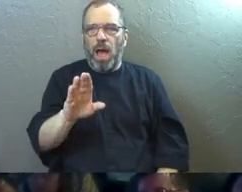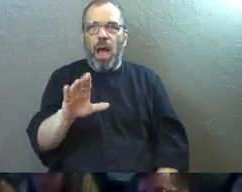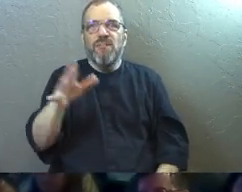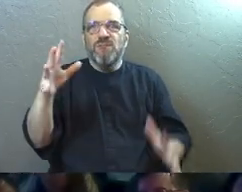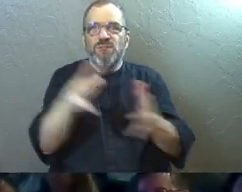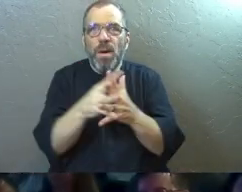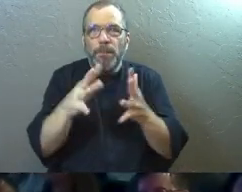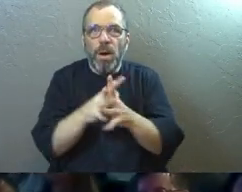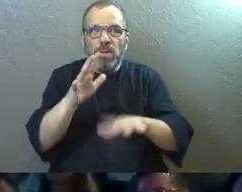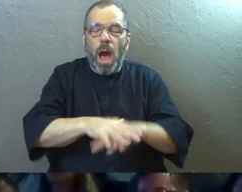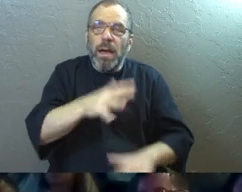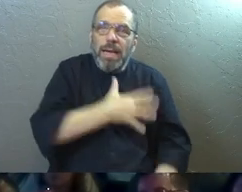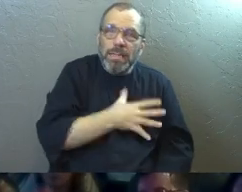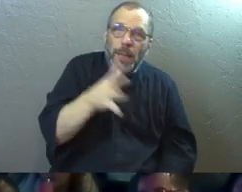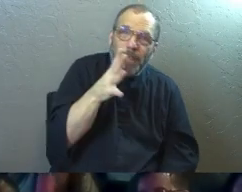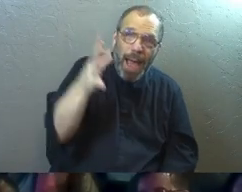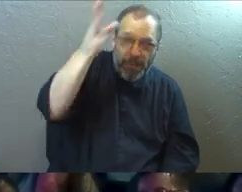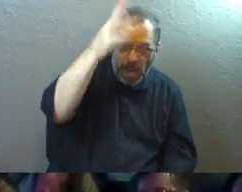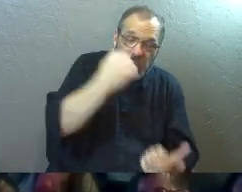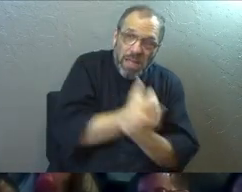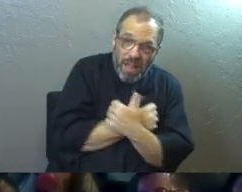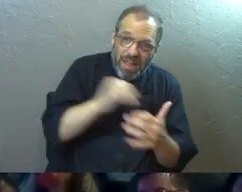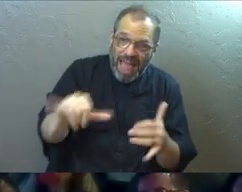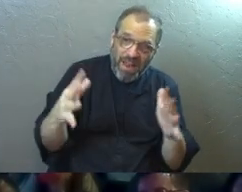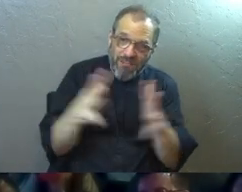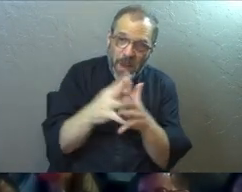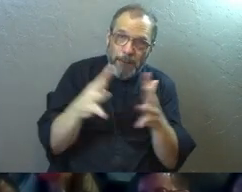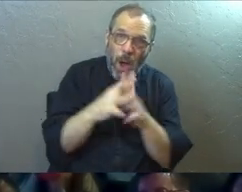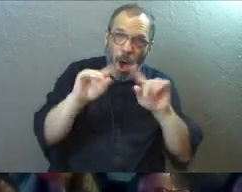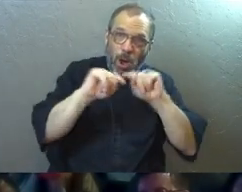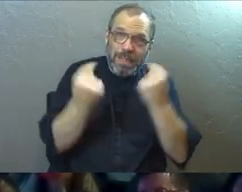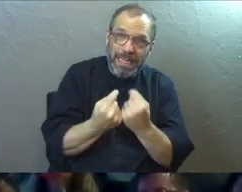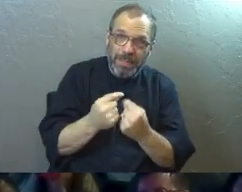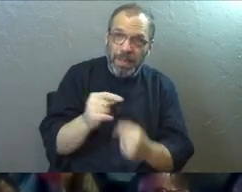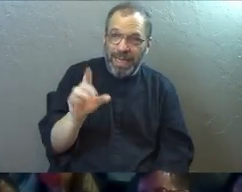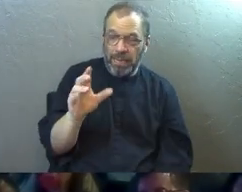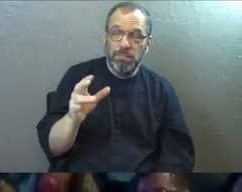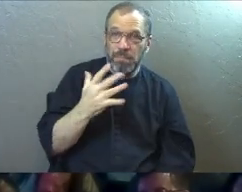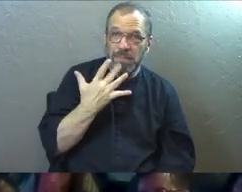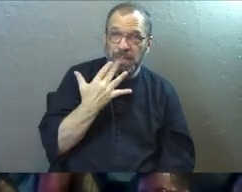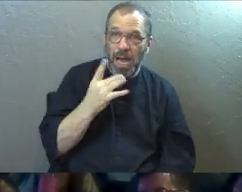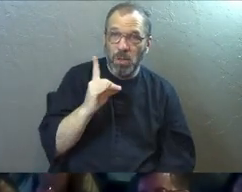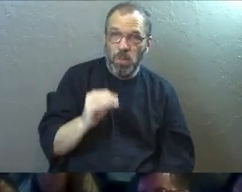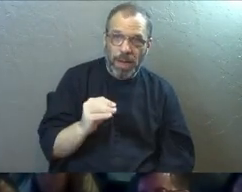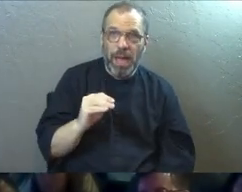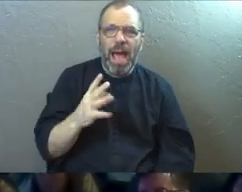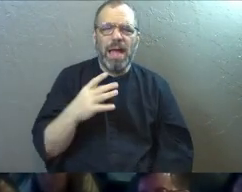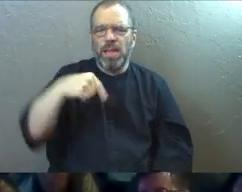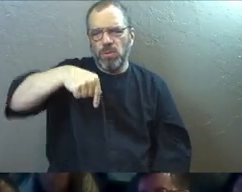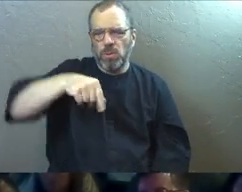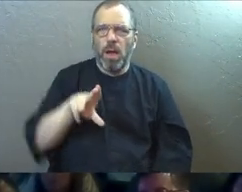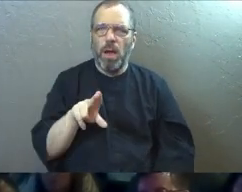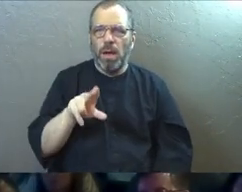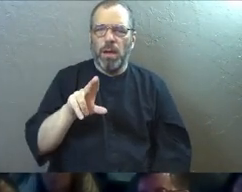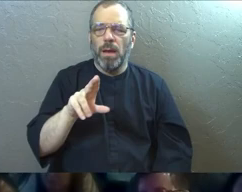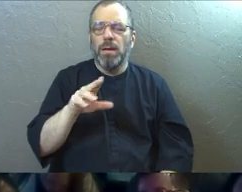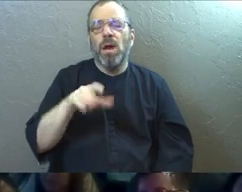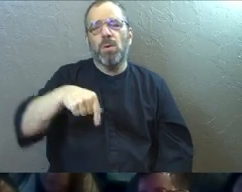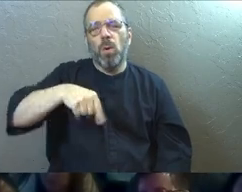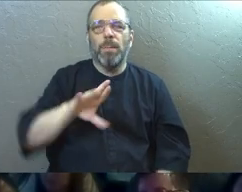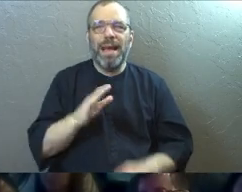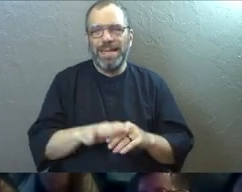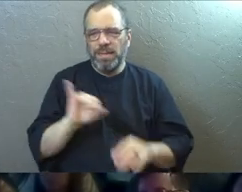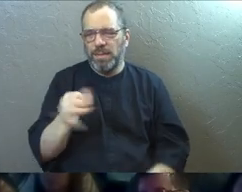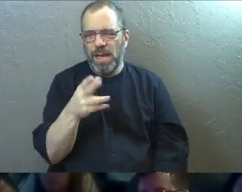on because my, my parents loved the Denver Broncos. That's where they were. That's where they lived in Colorado. And I remember, so there was a quarterback, John Elway that in our